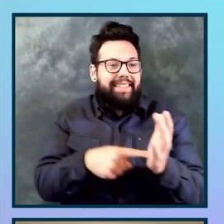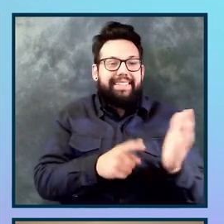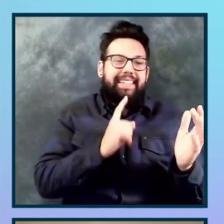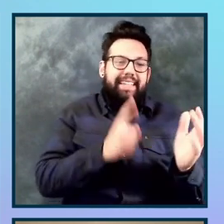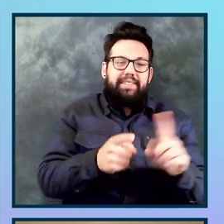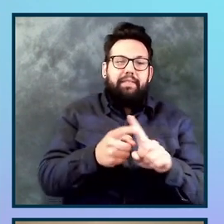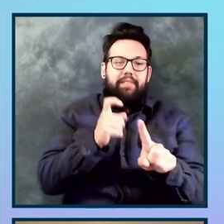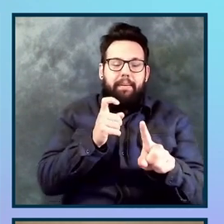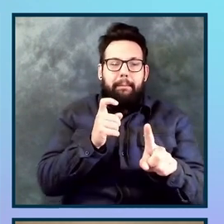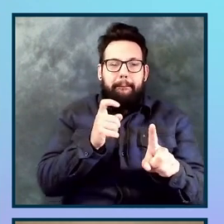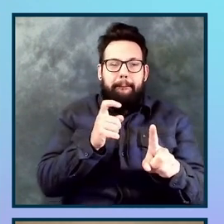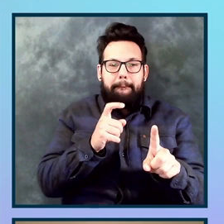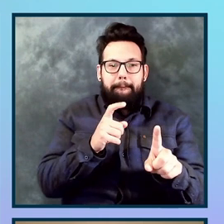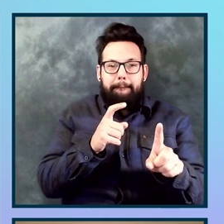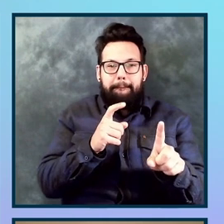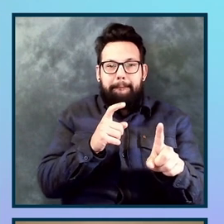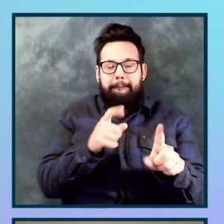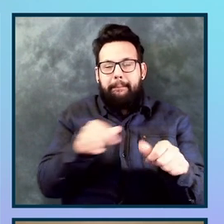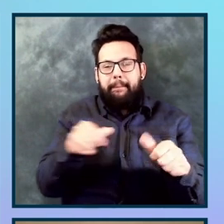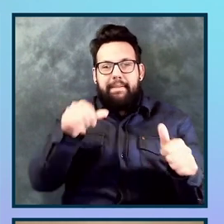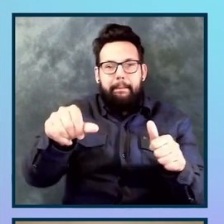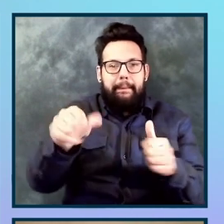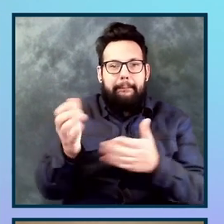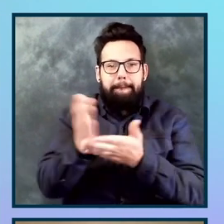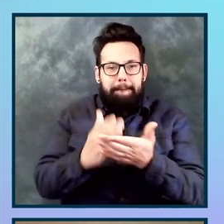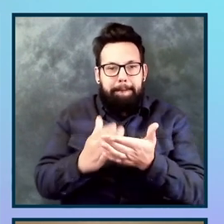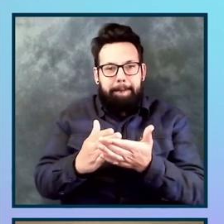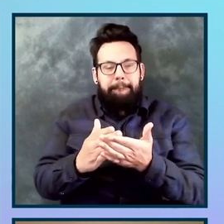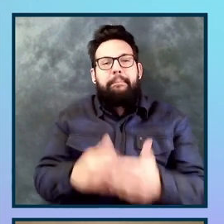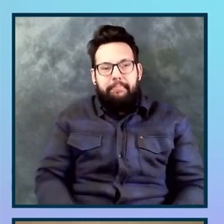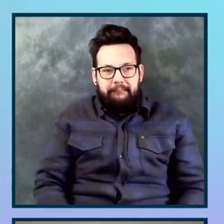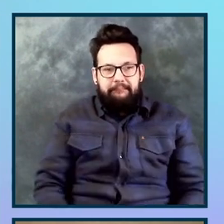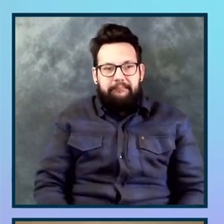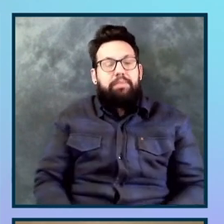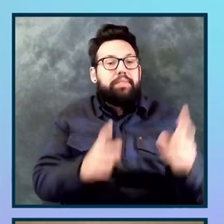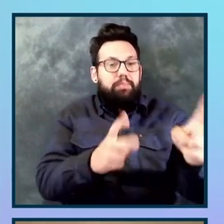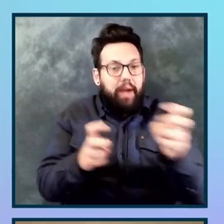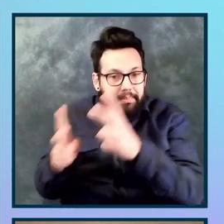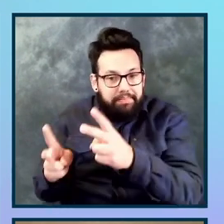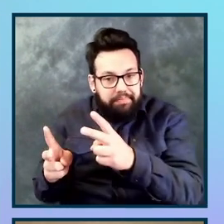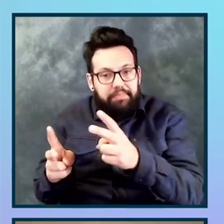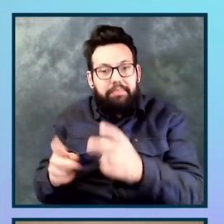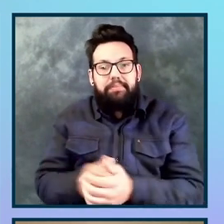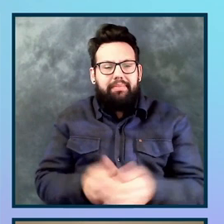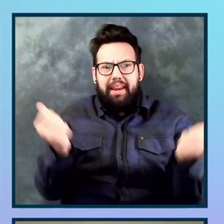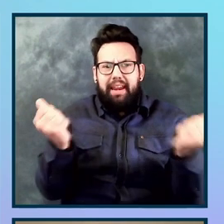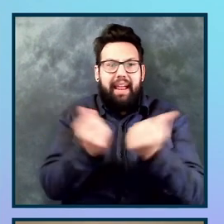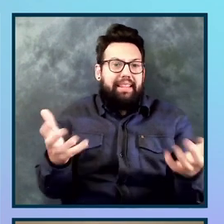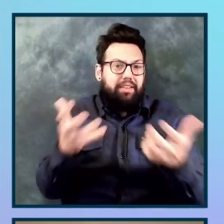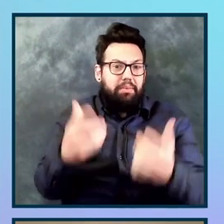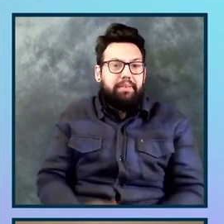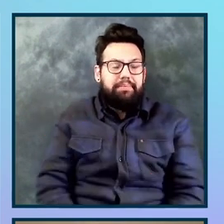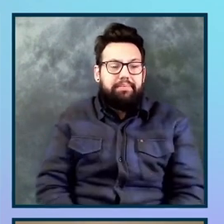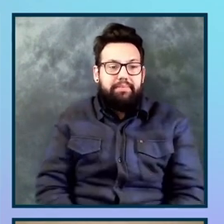component and stuff like that. You can actually grab the selector here. Um, anything you want. So